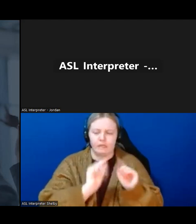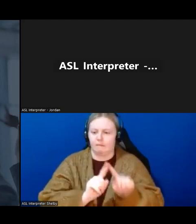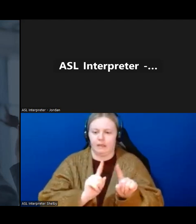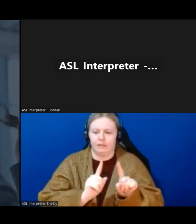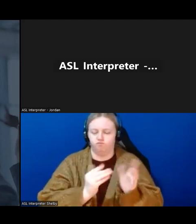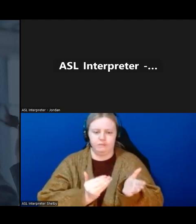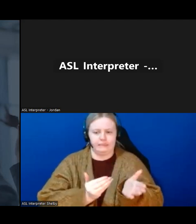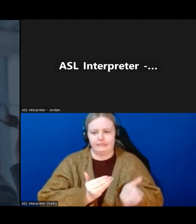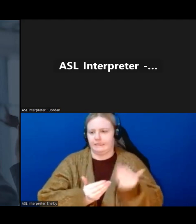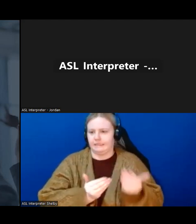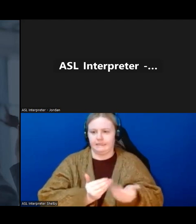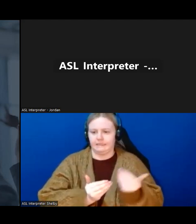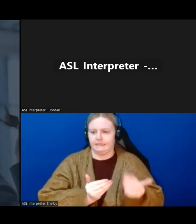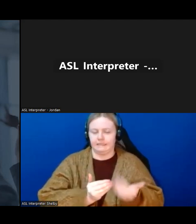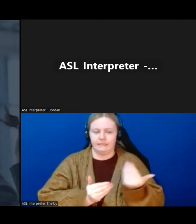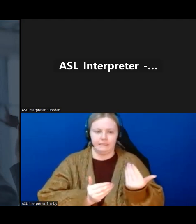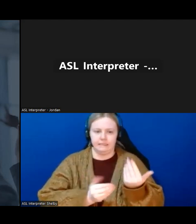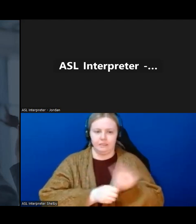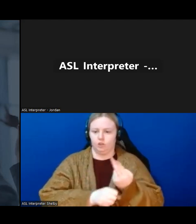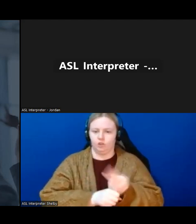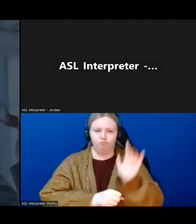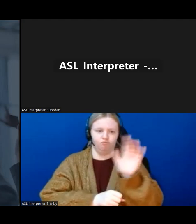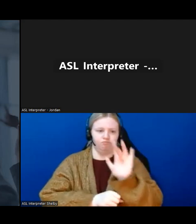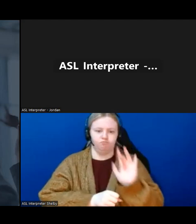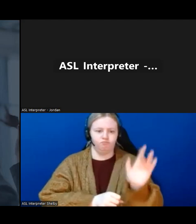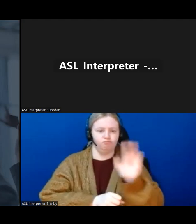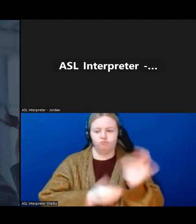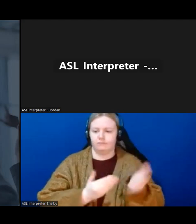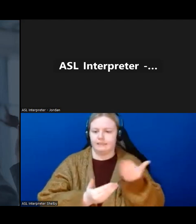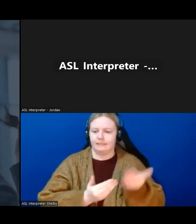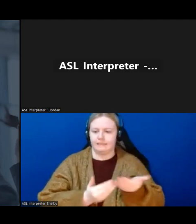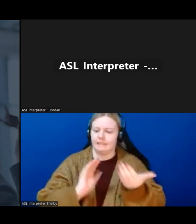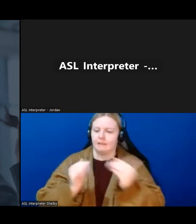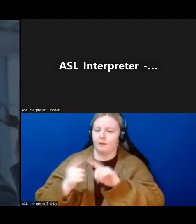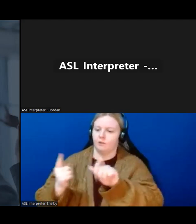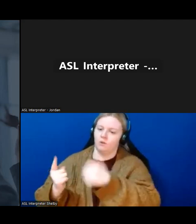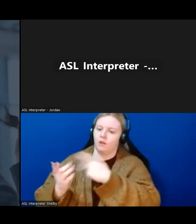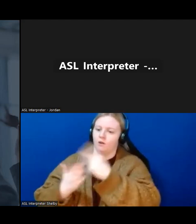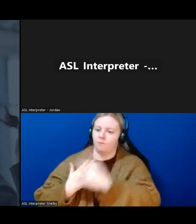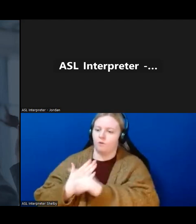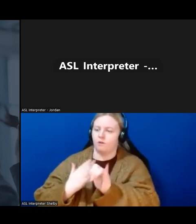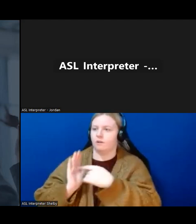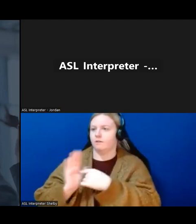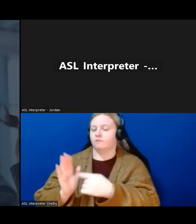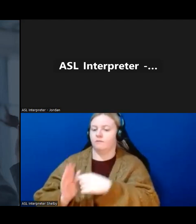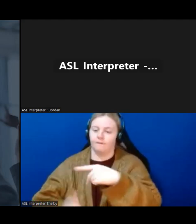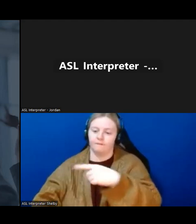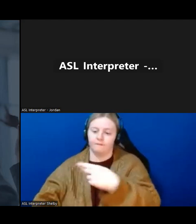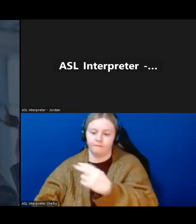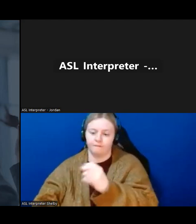it's user friendly, I guess is what I'm trying to say. It's easier to learn than a lot of things like Adobe Photoshop.